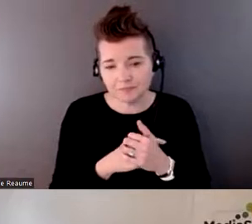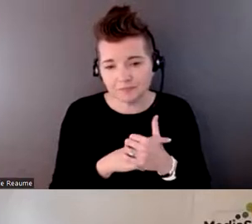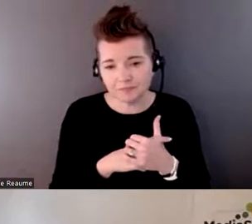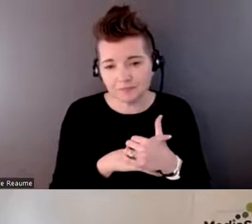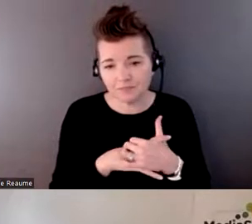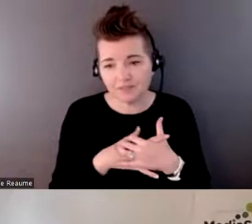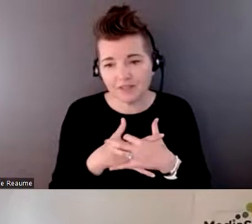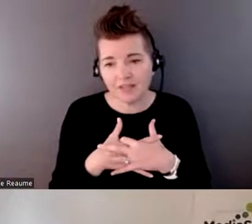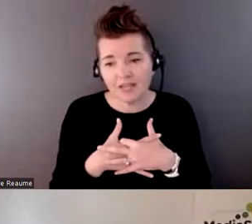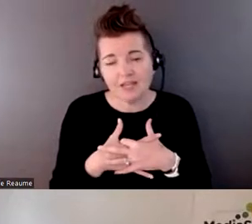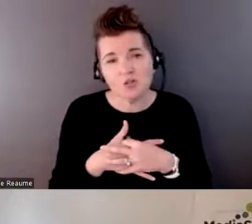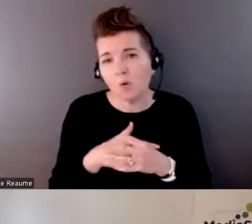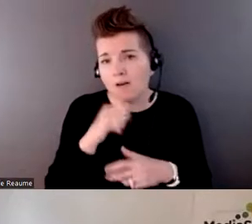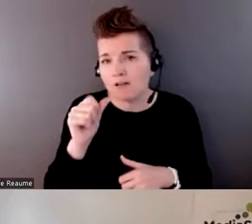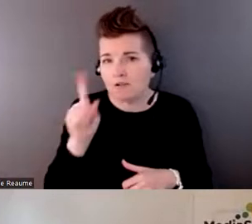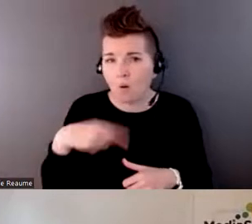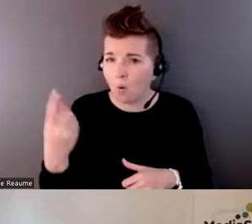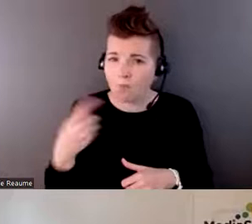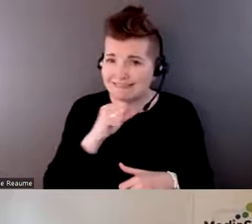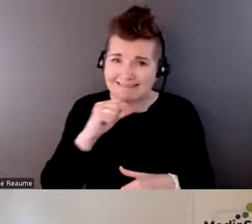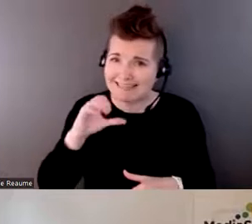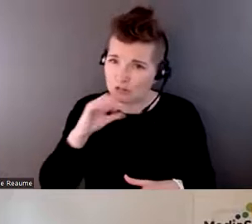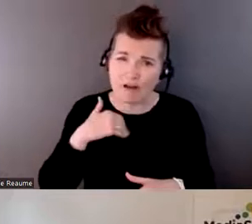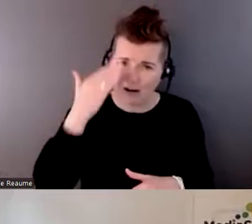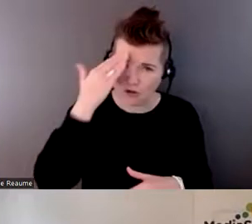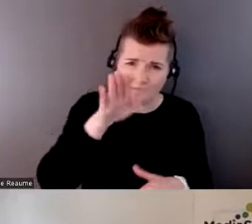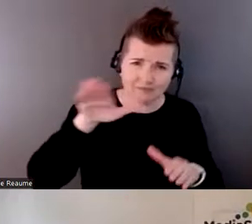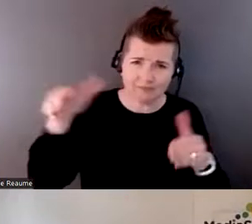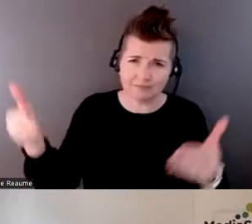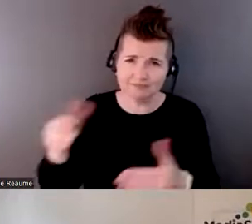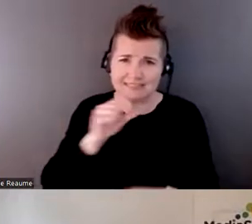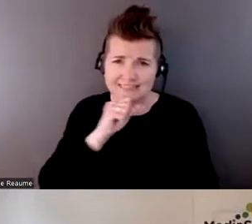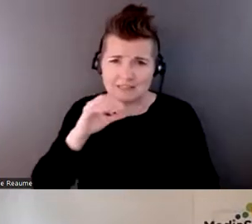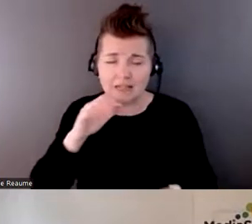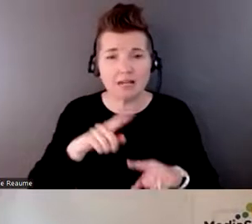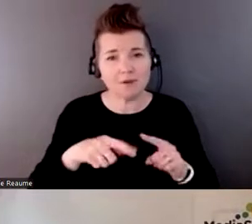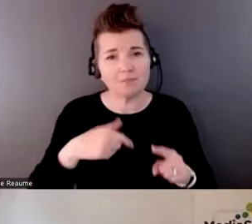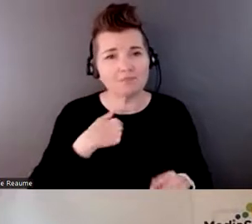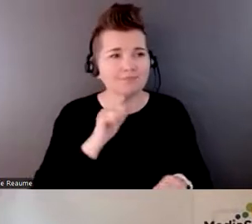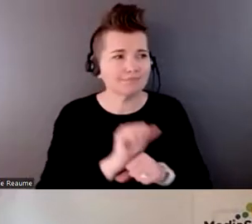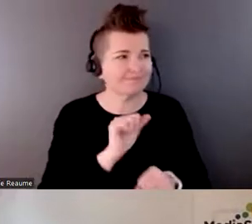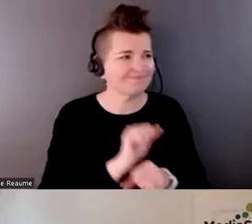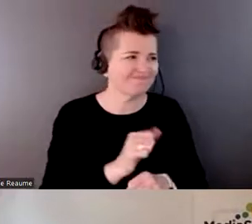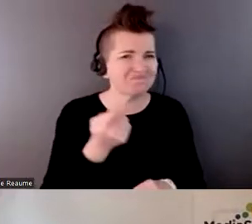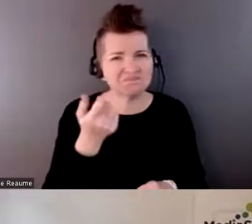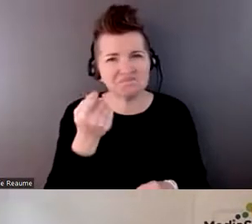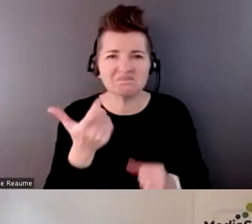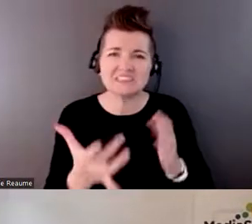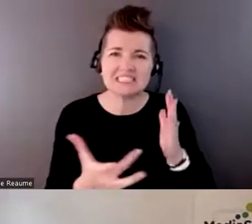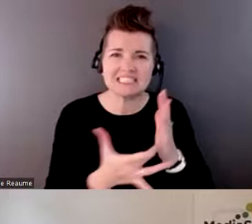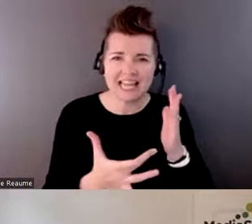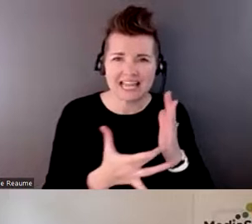adults, but even though this is what you're talking about, I kind of work in the tech sector, in fact, on a bit of